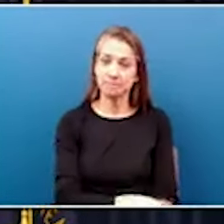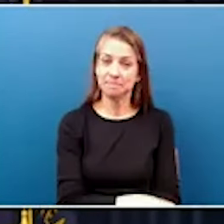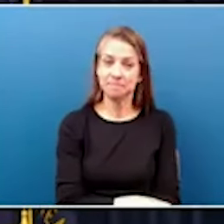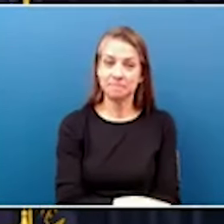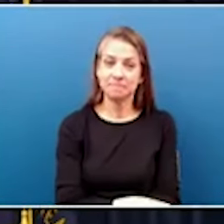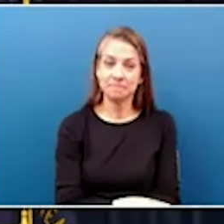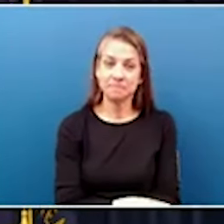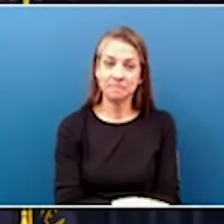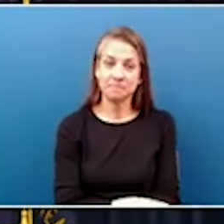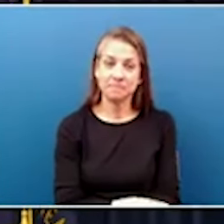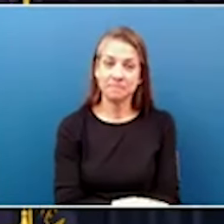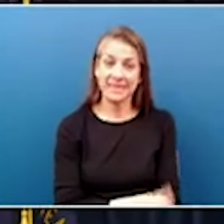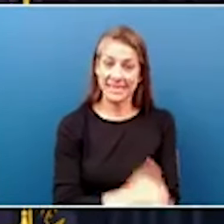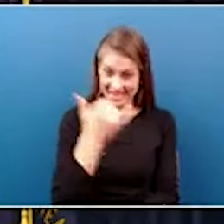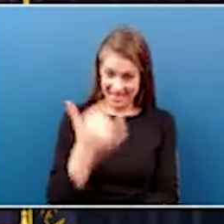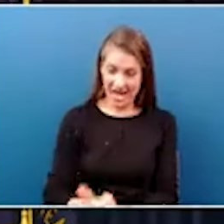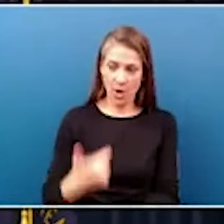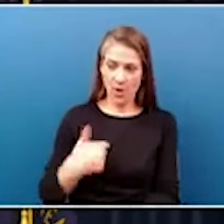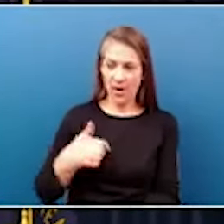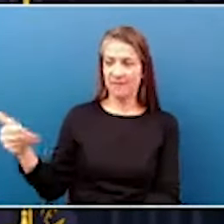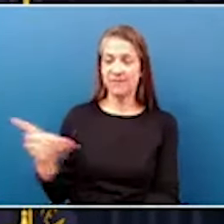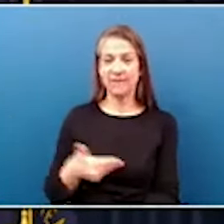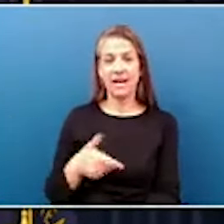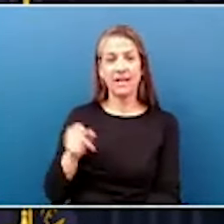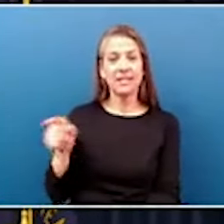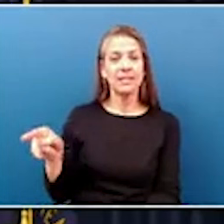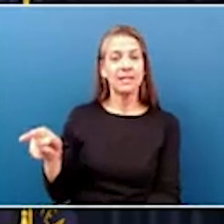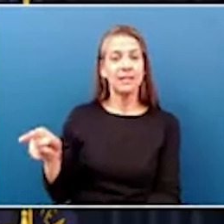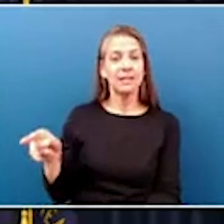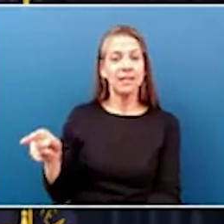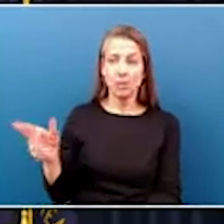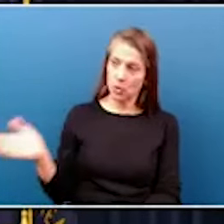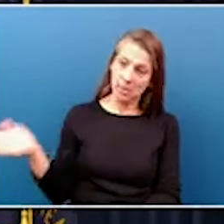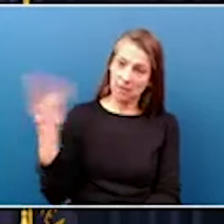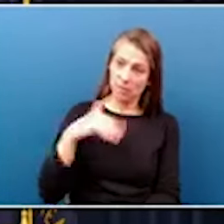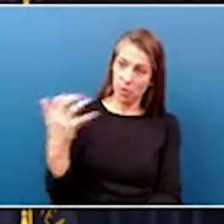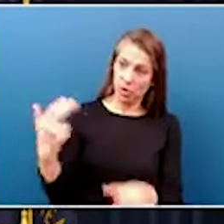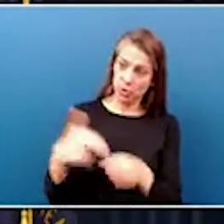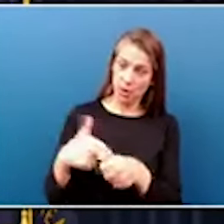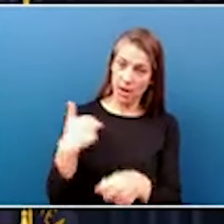I'd now invite y'all up if you want to join us.